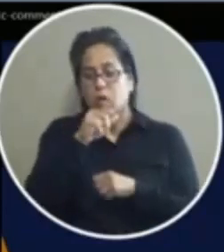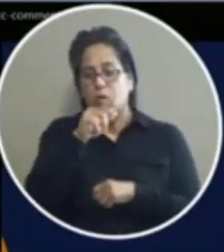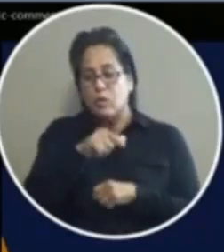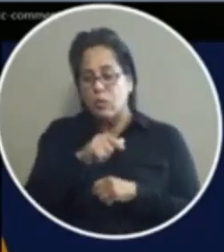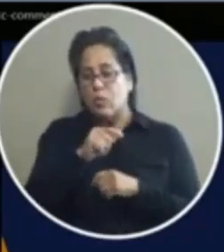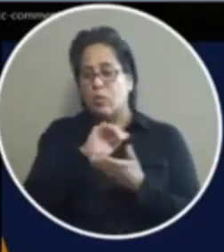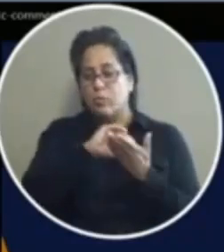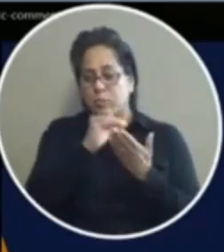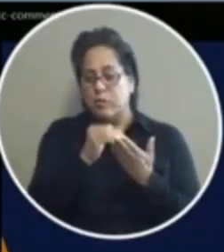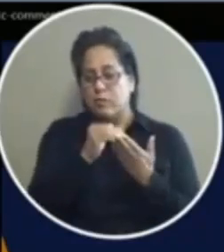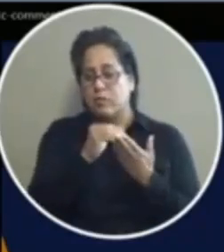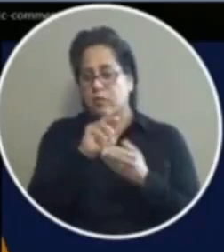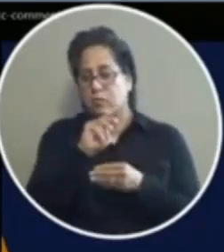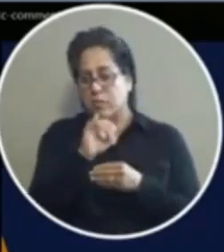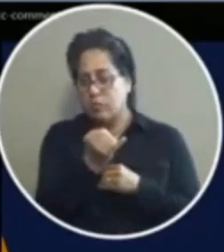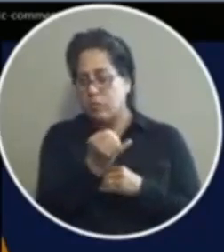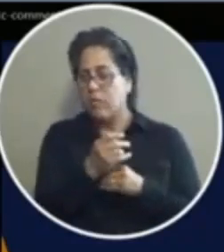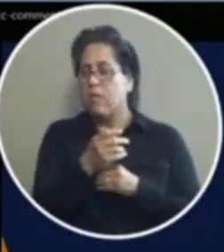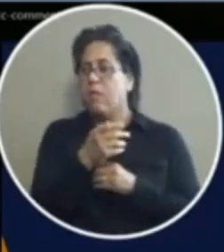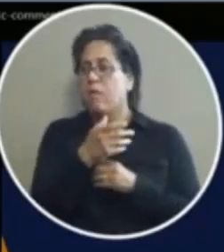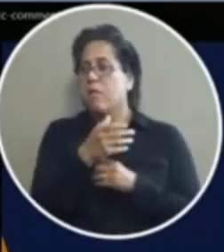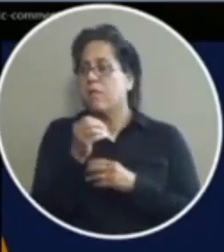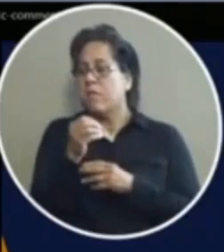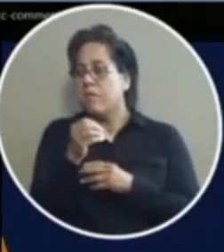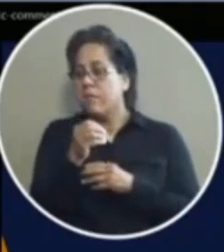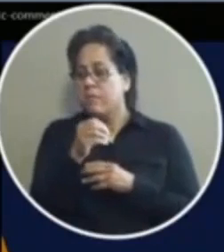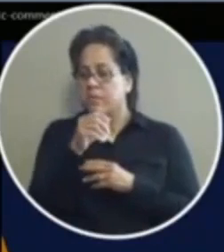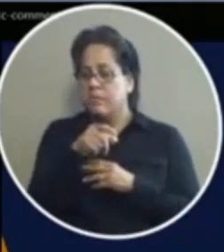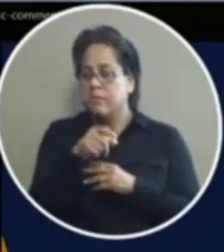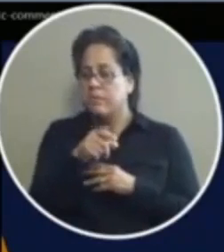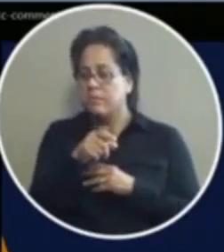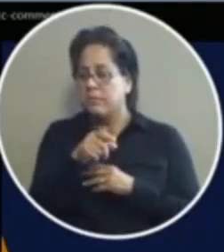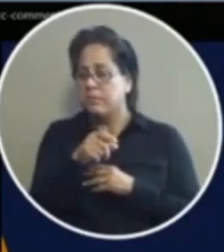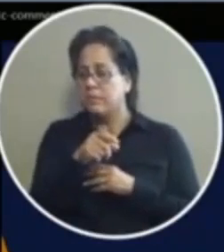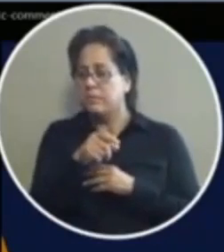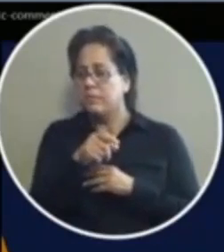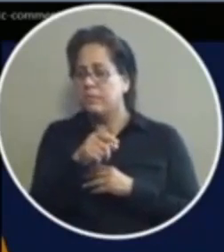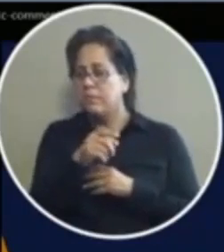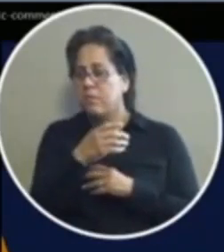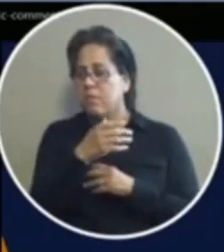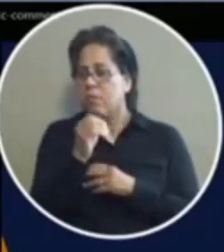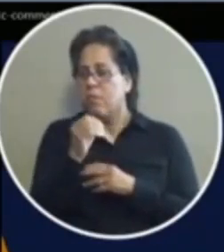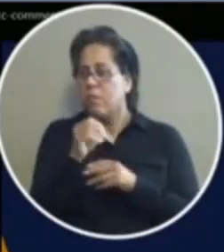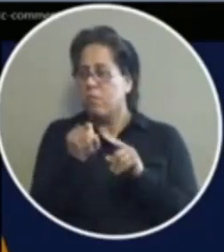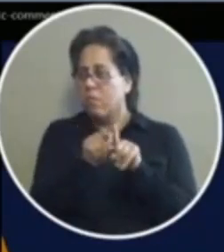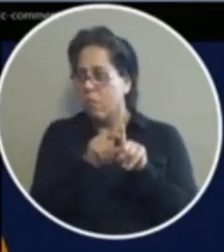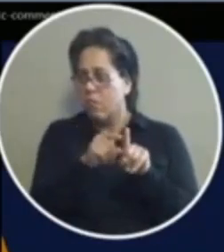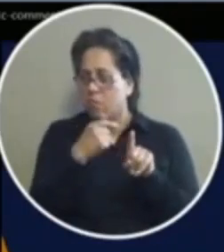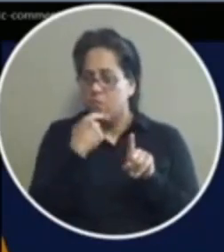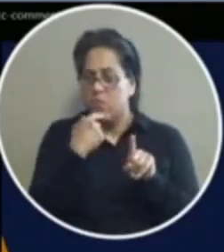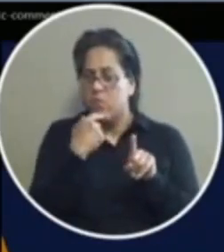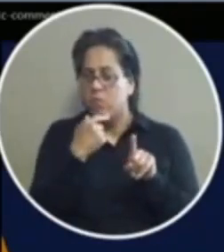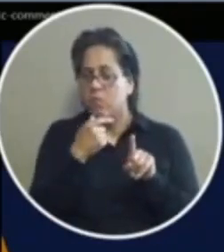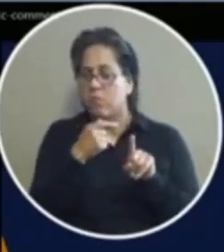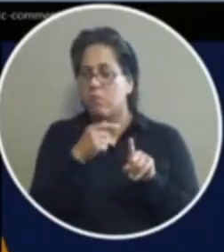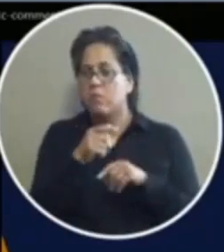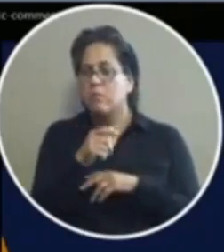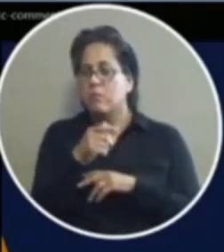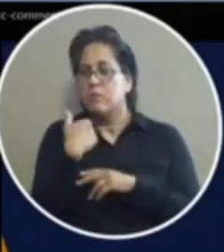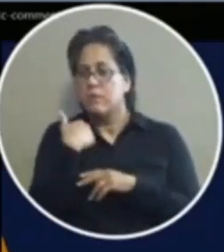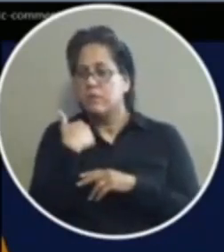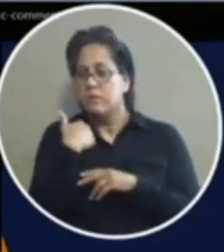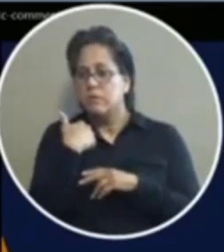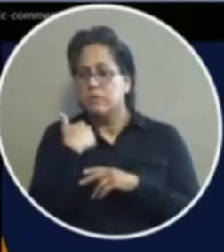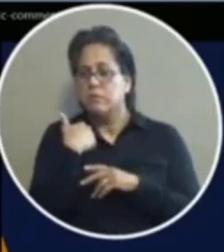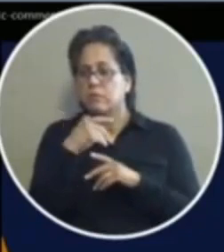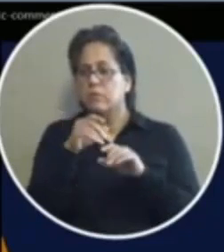this doesn't touch a myriad of offenses as was pointed out there's only seven in these categories and you can